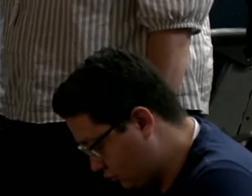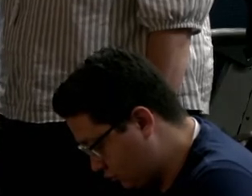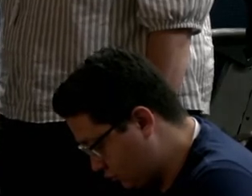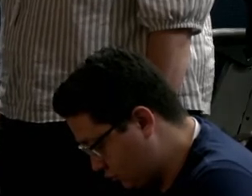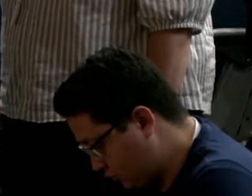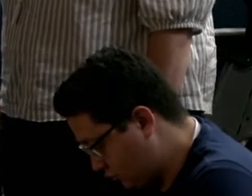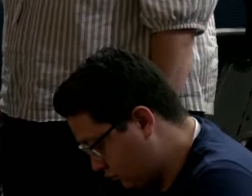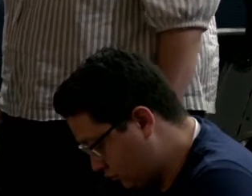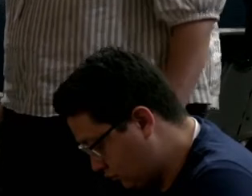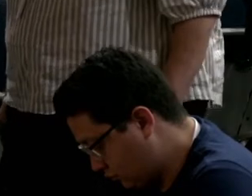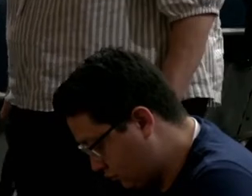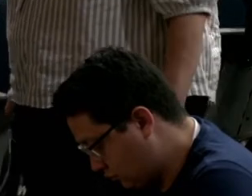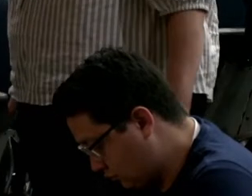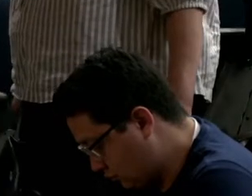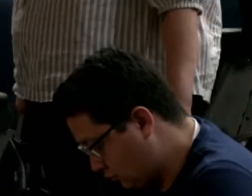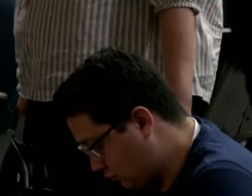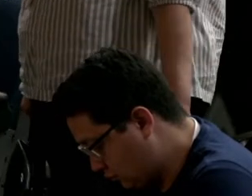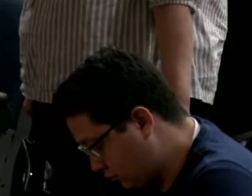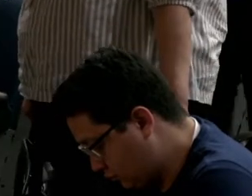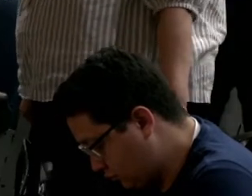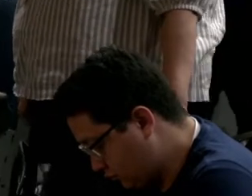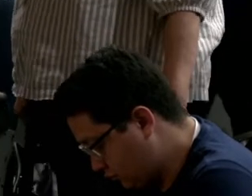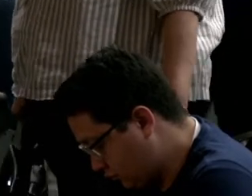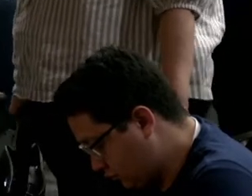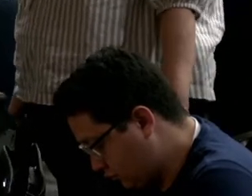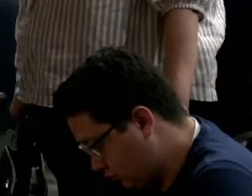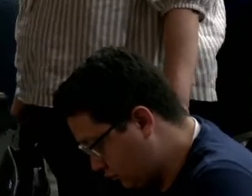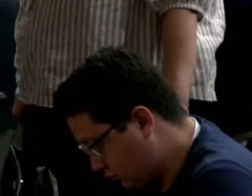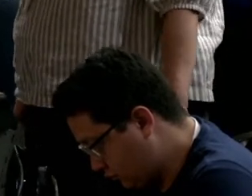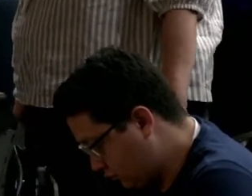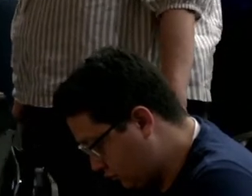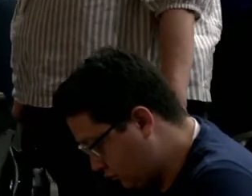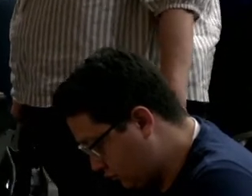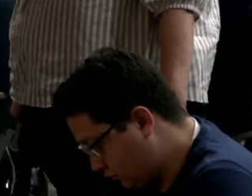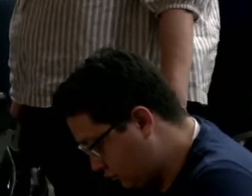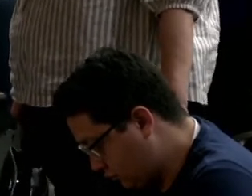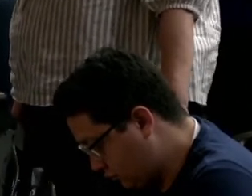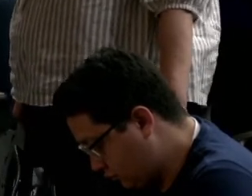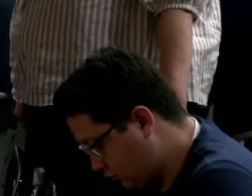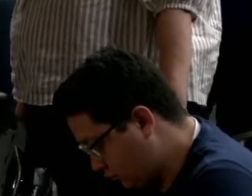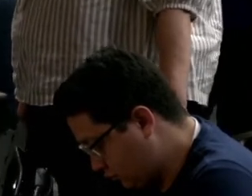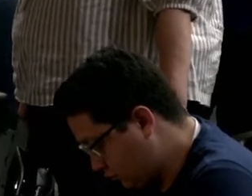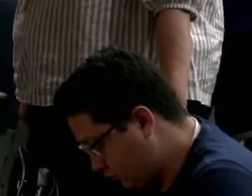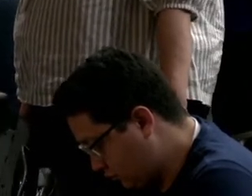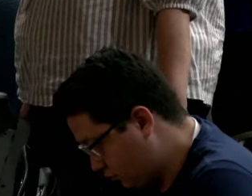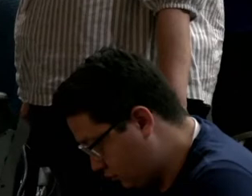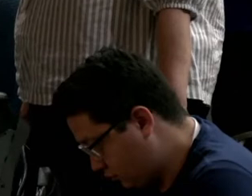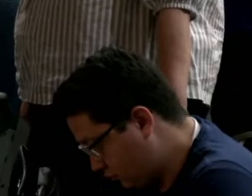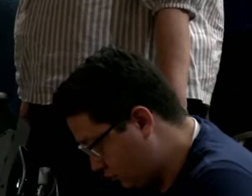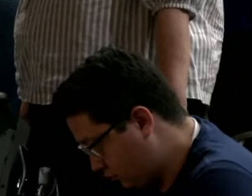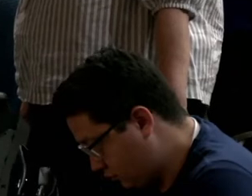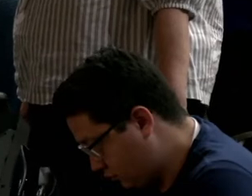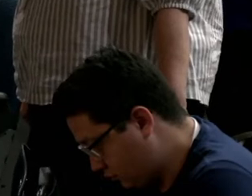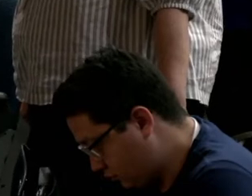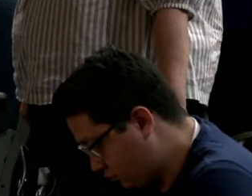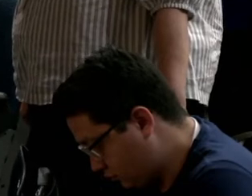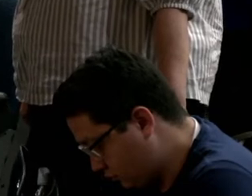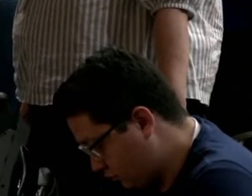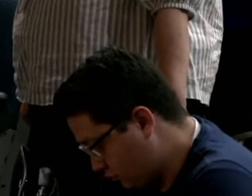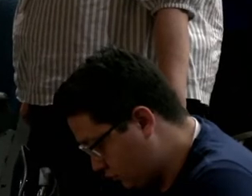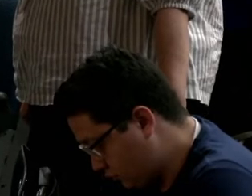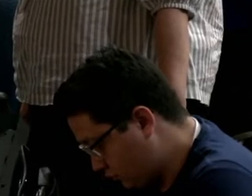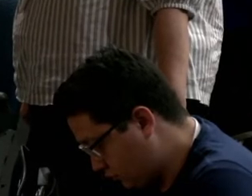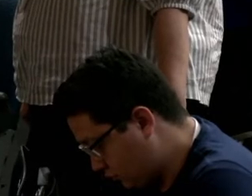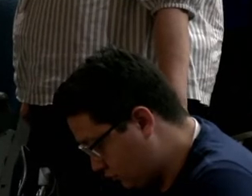that. It's not that it's not happening everywhere. It is happening. We've had Narcan in our elementary schools for